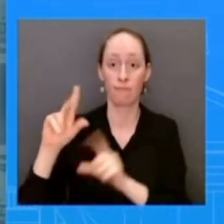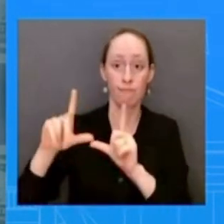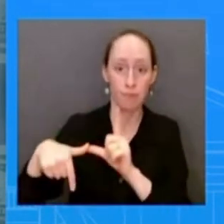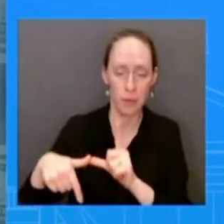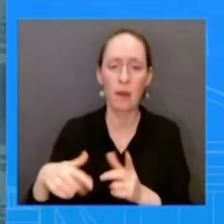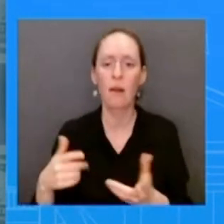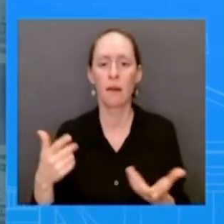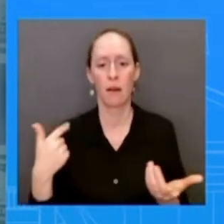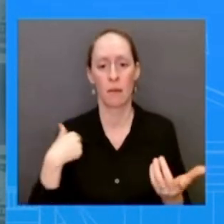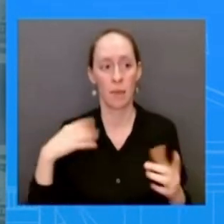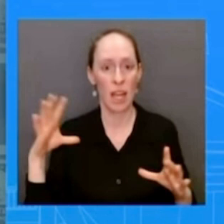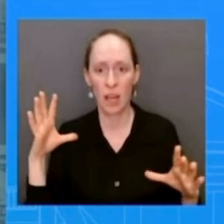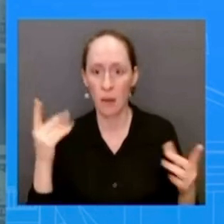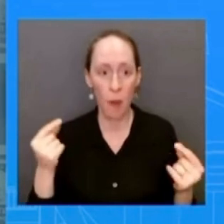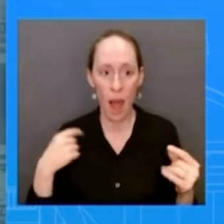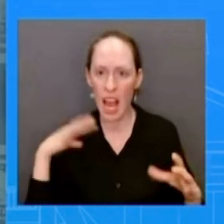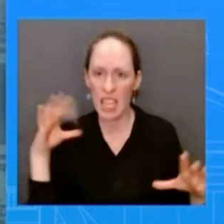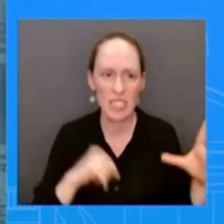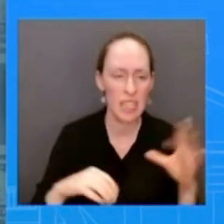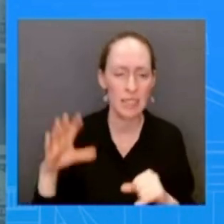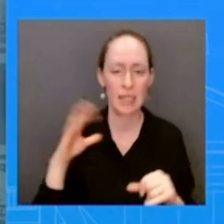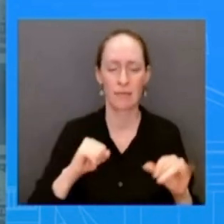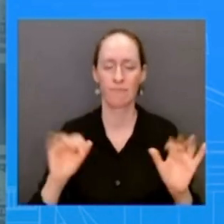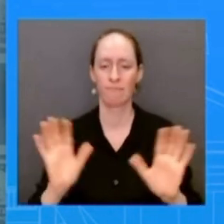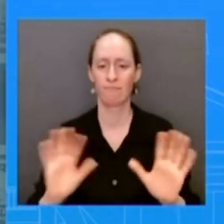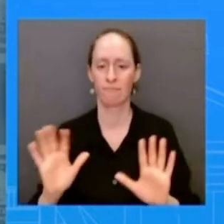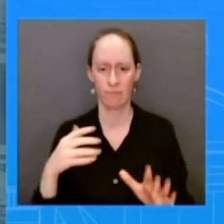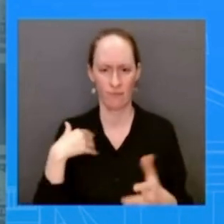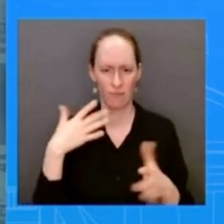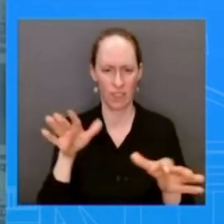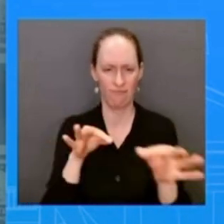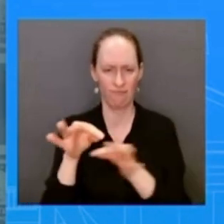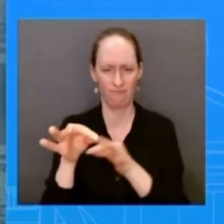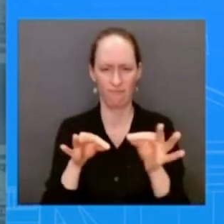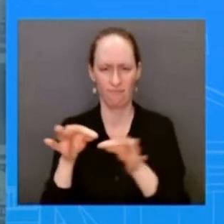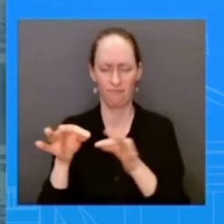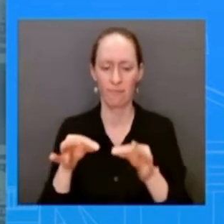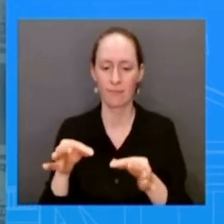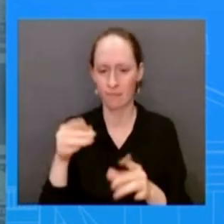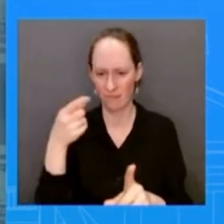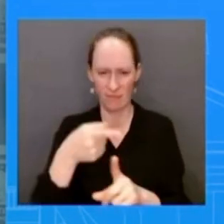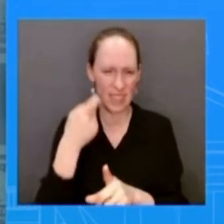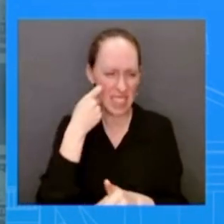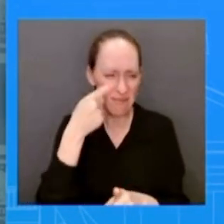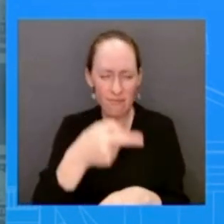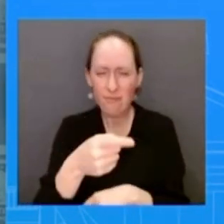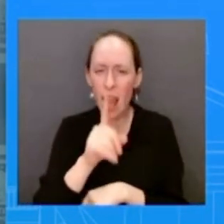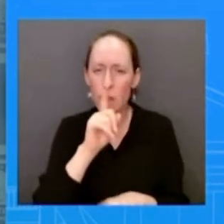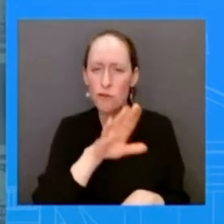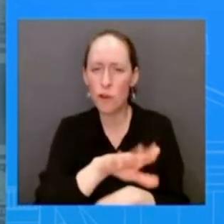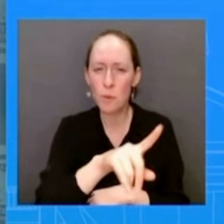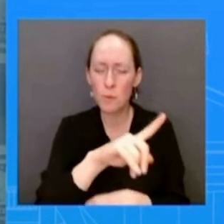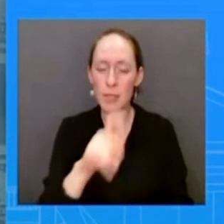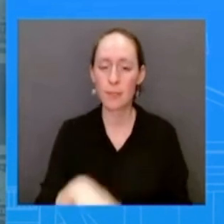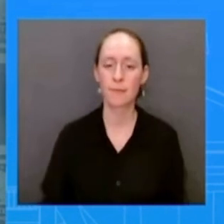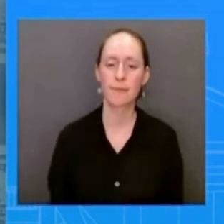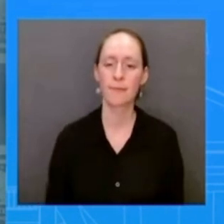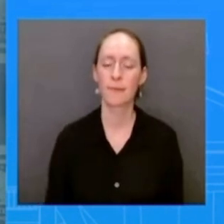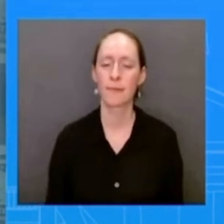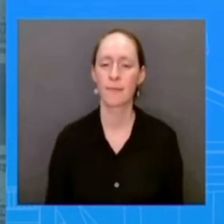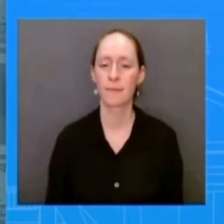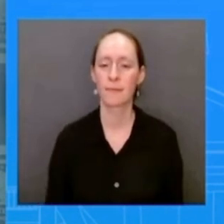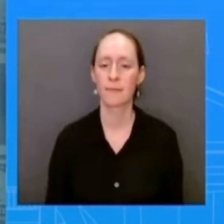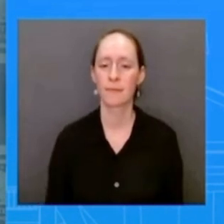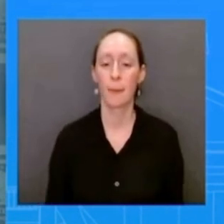and i just laid this out for colleen we have laid out over and over and over again putting forth policies on how the president sees the